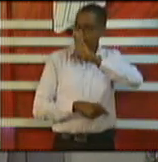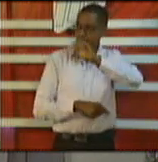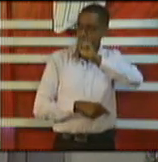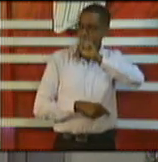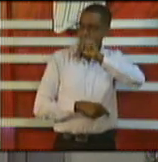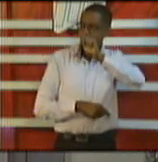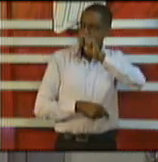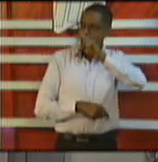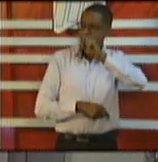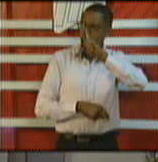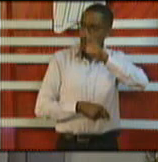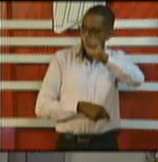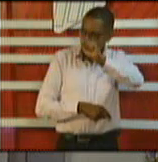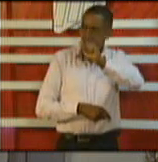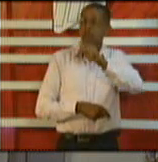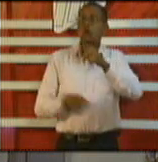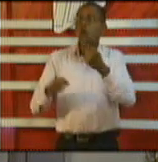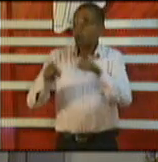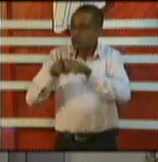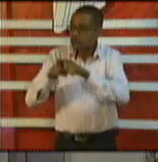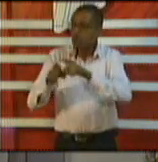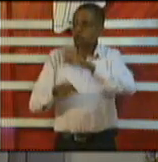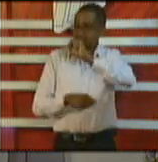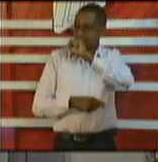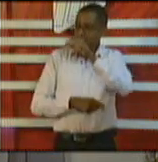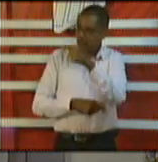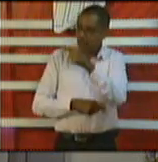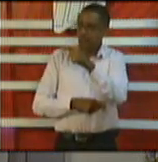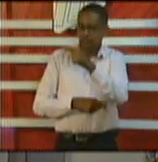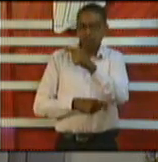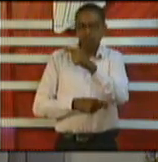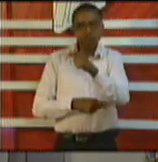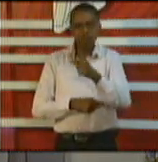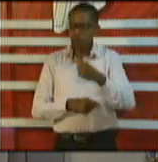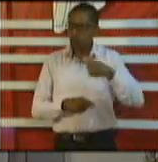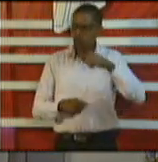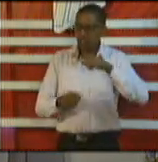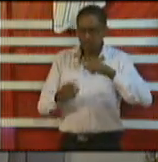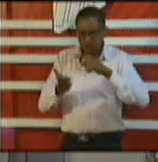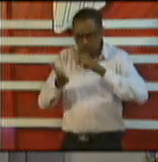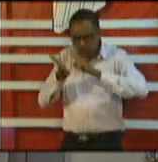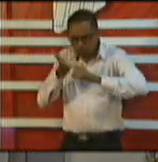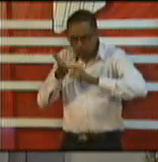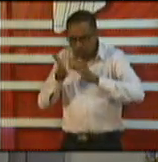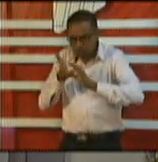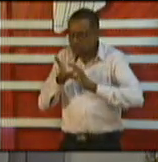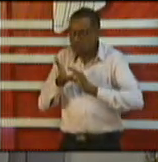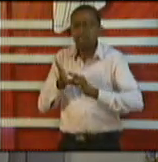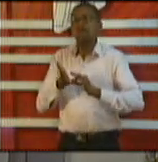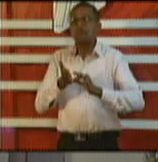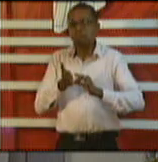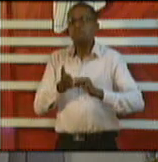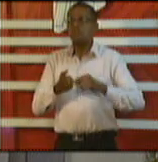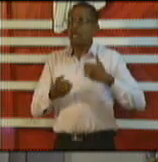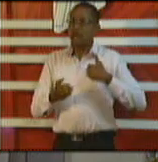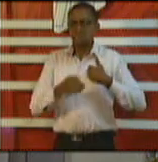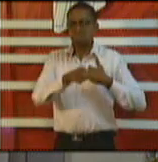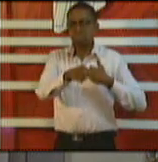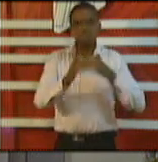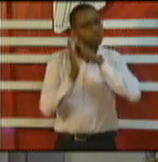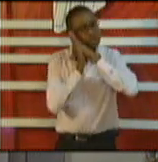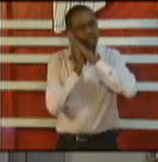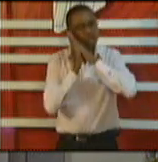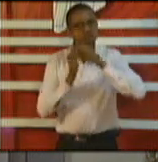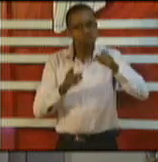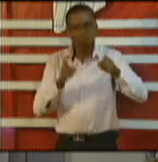at San Grandi so we have worked out the figures and we have capacity and it speaks to the policy we have